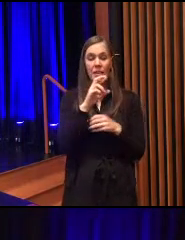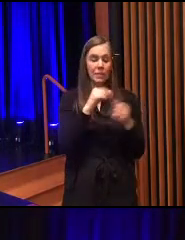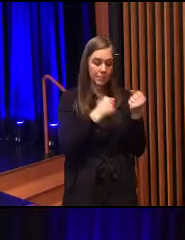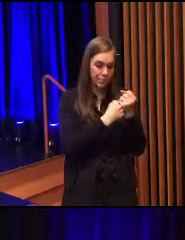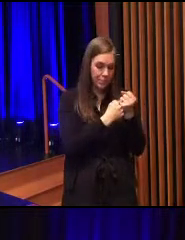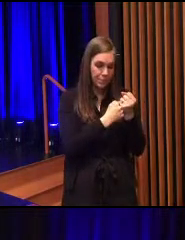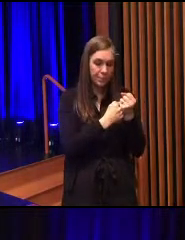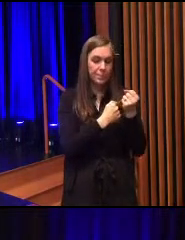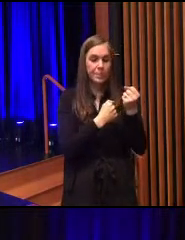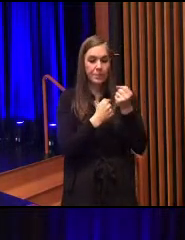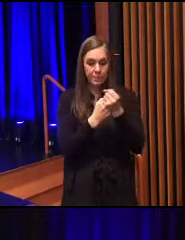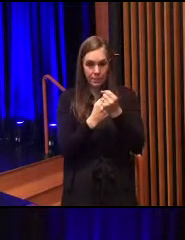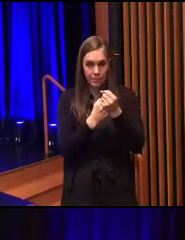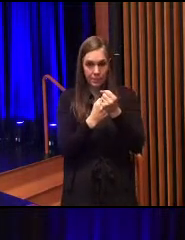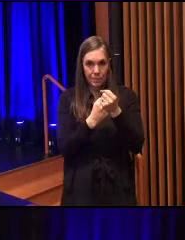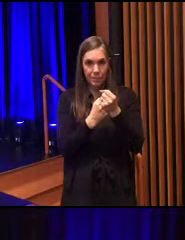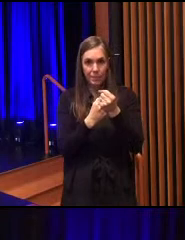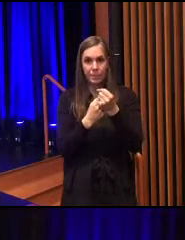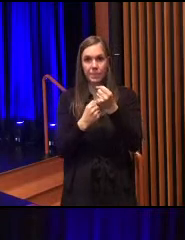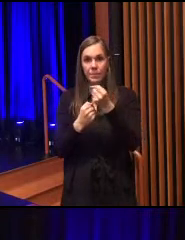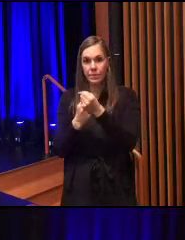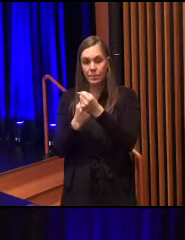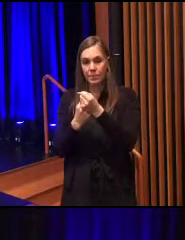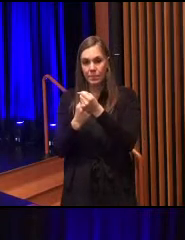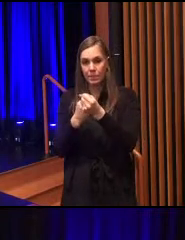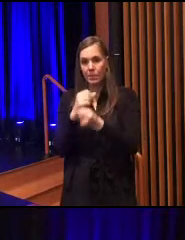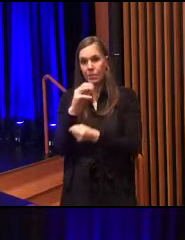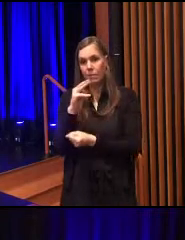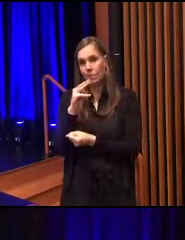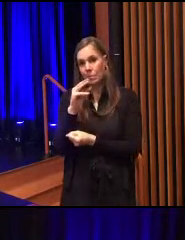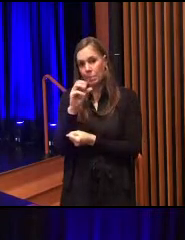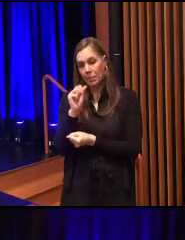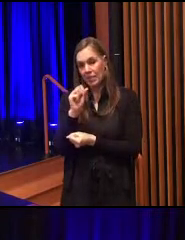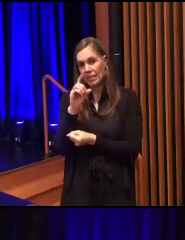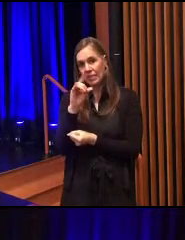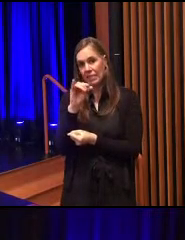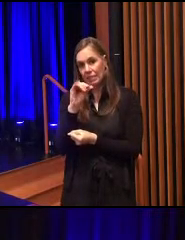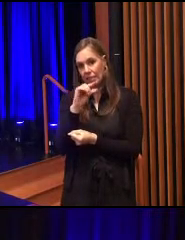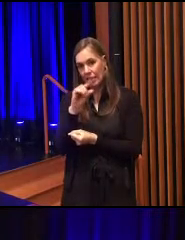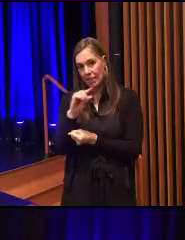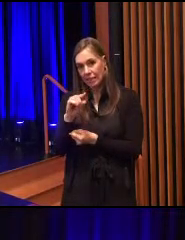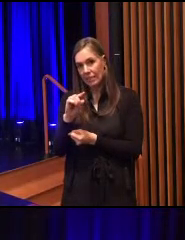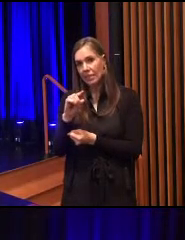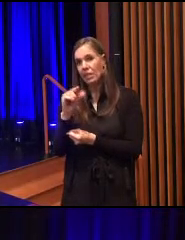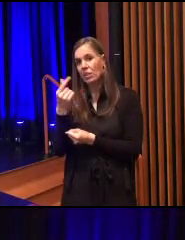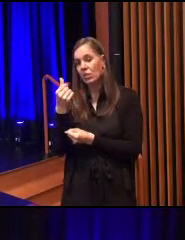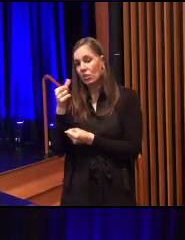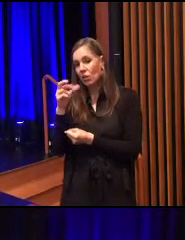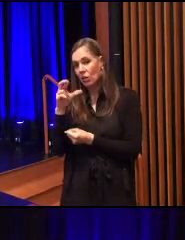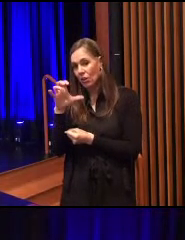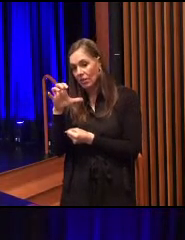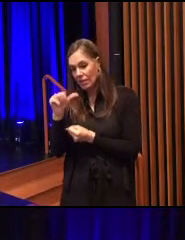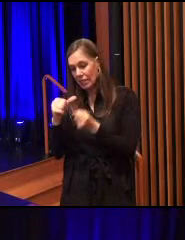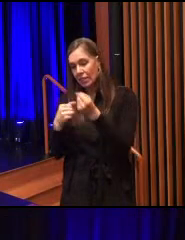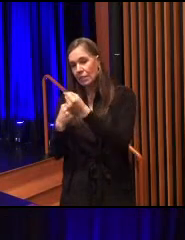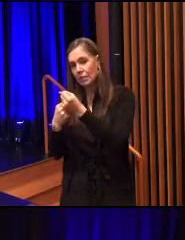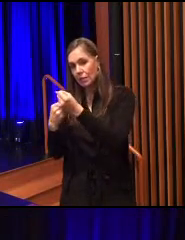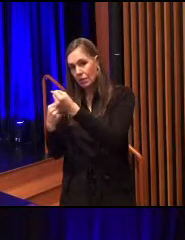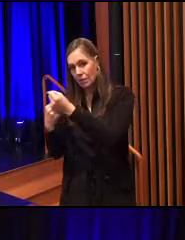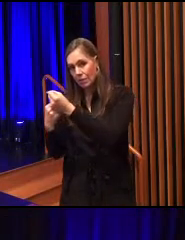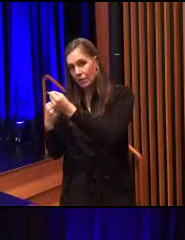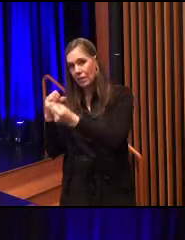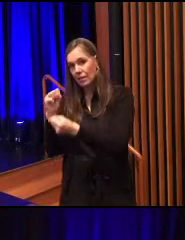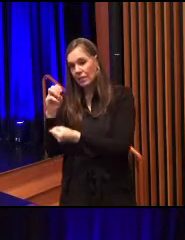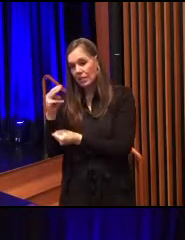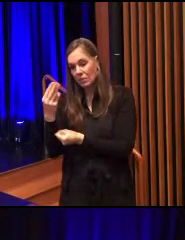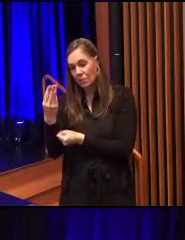Ms. Bekay. Aye. Mr. Kalexti. Aye. Ms. Diaz. Aye. Mr. Garcia Molina. Aye. And Mr. Smith